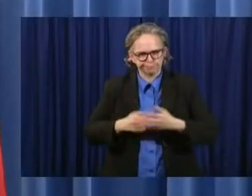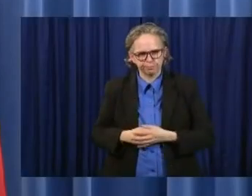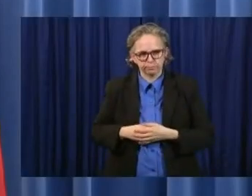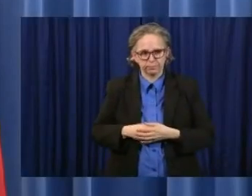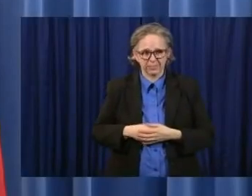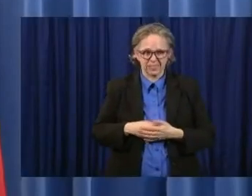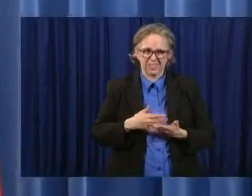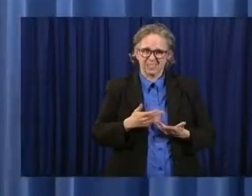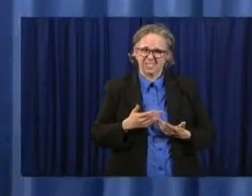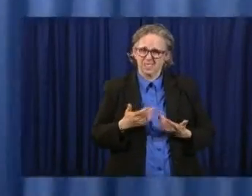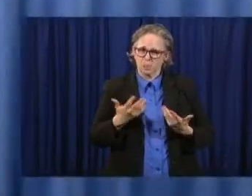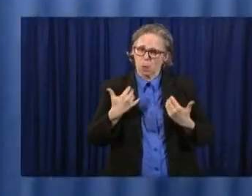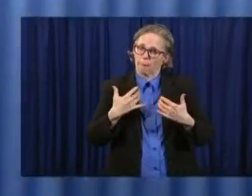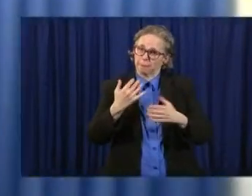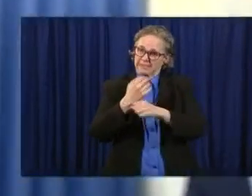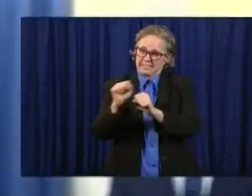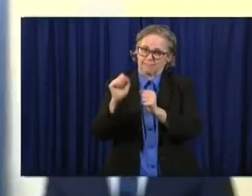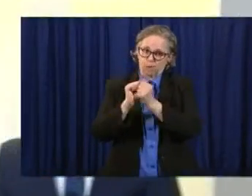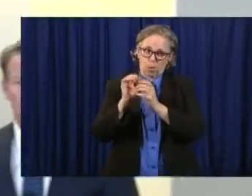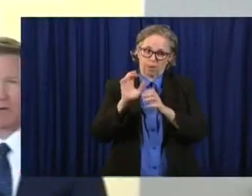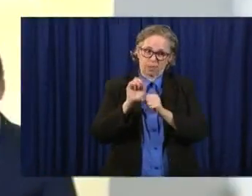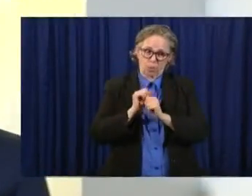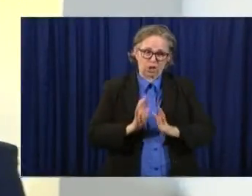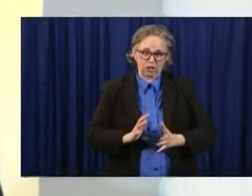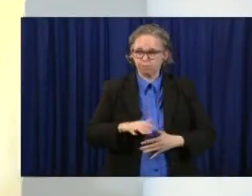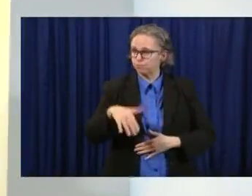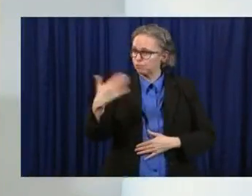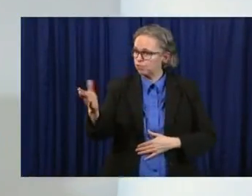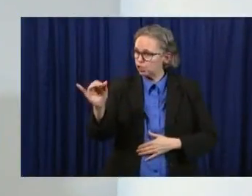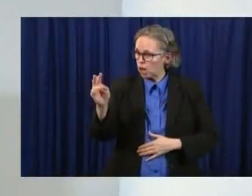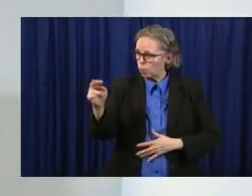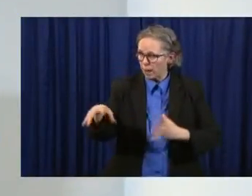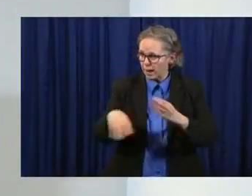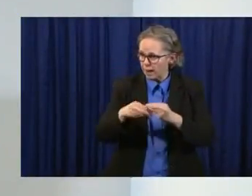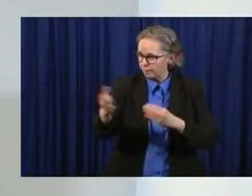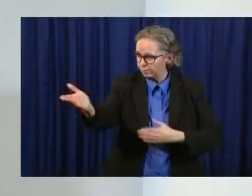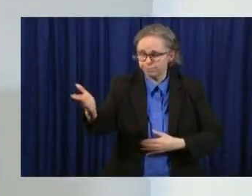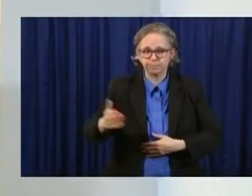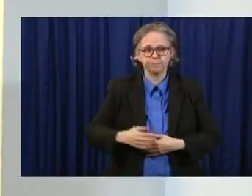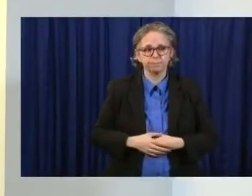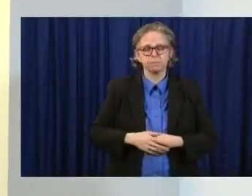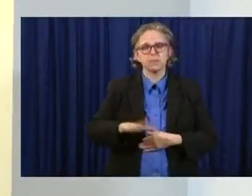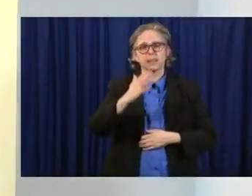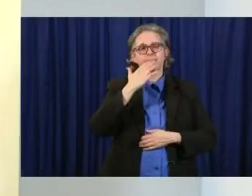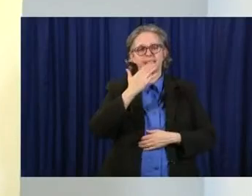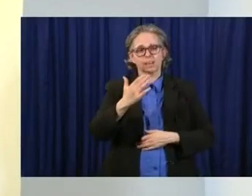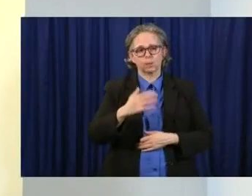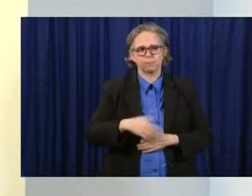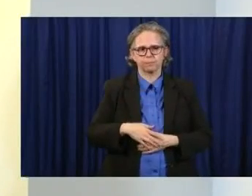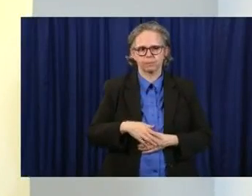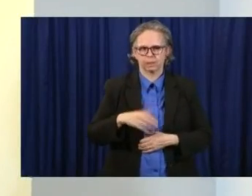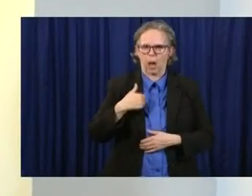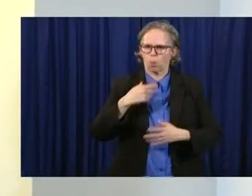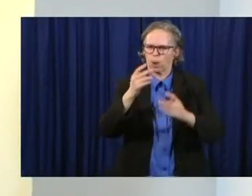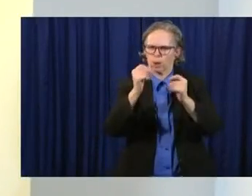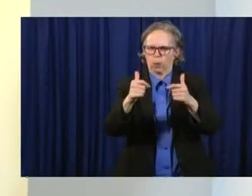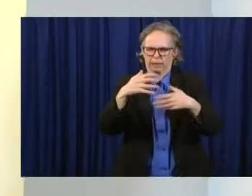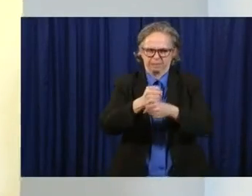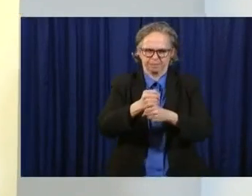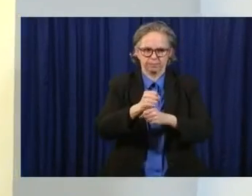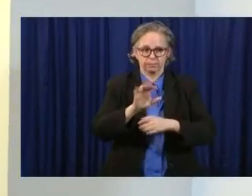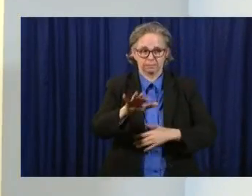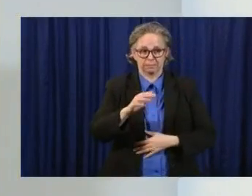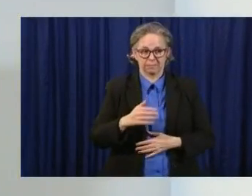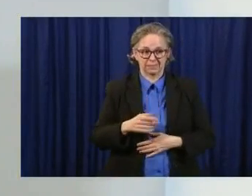safe way. John? Yes, thanks, Governor. I'll try to go through this quickly. Right now, if you're 1099, you can